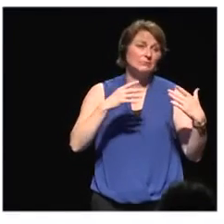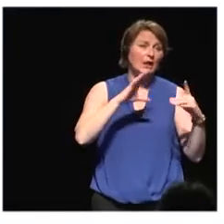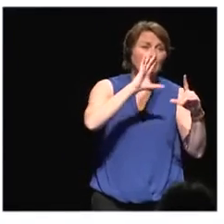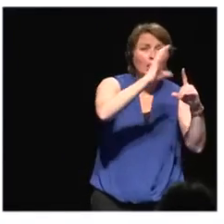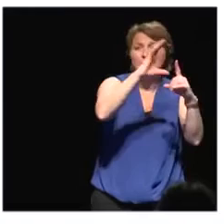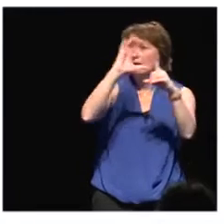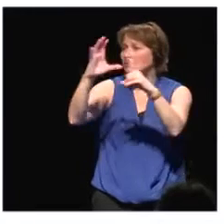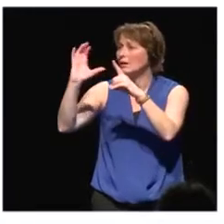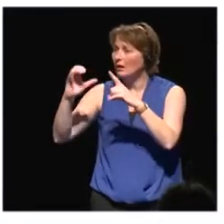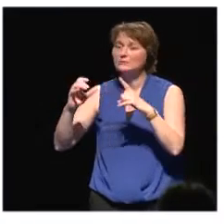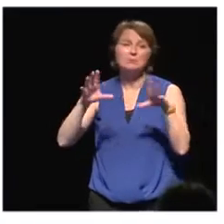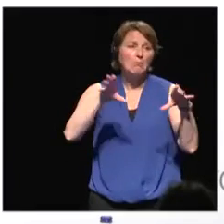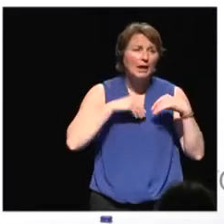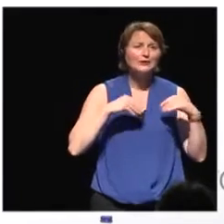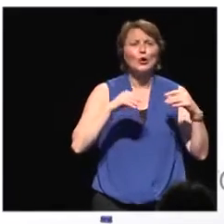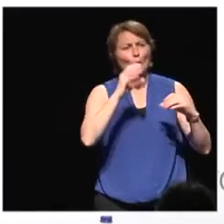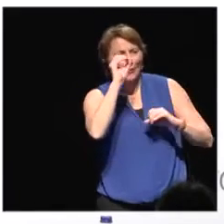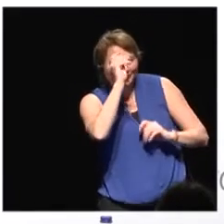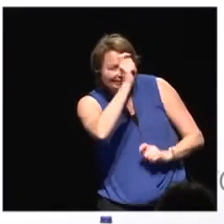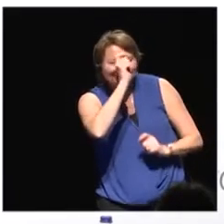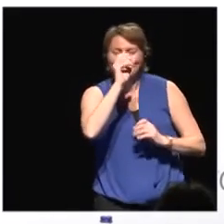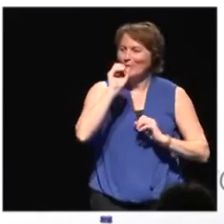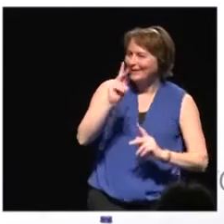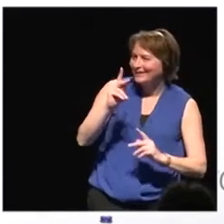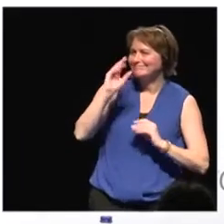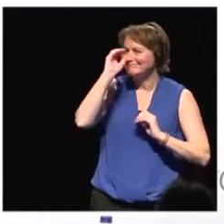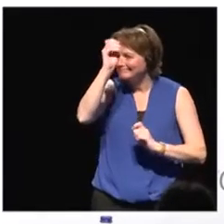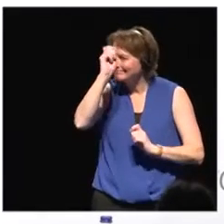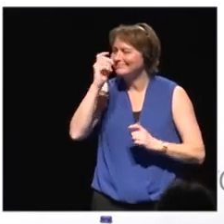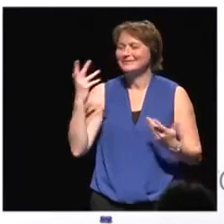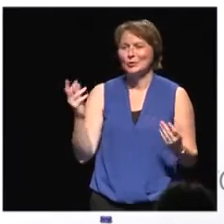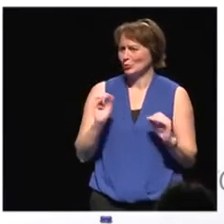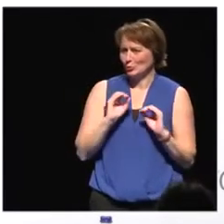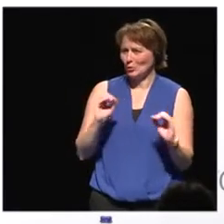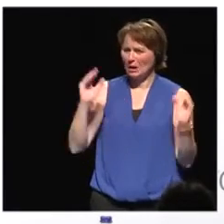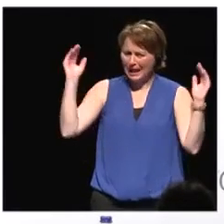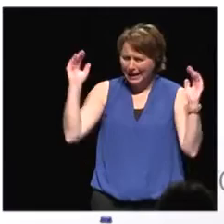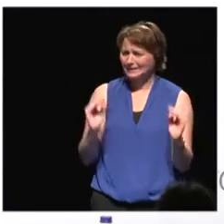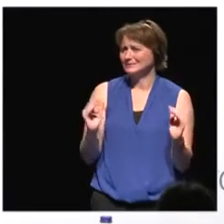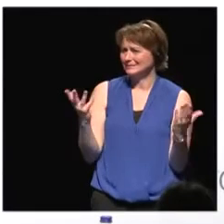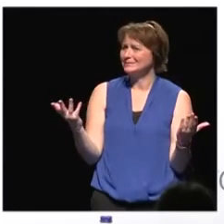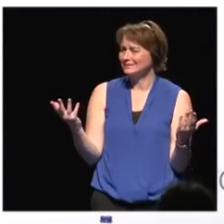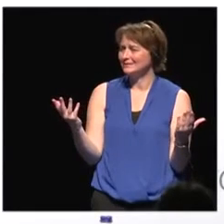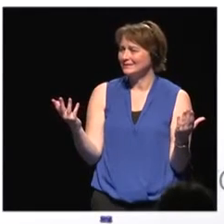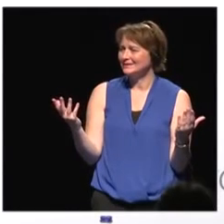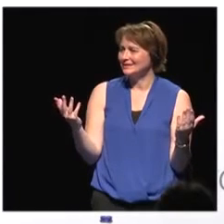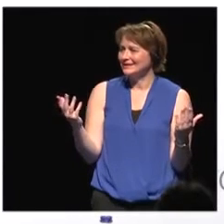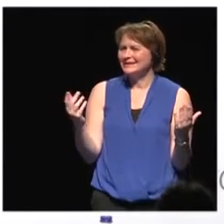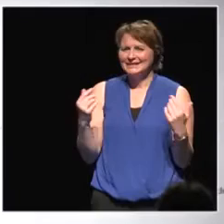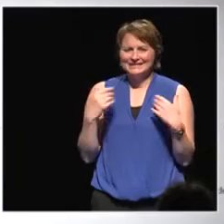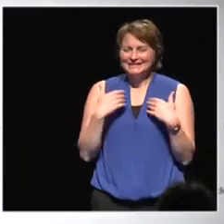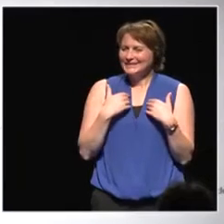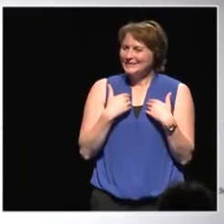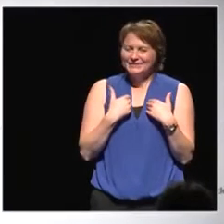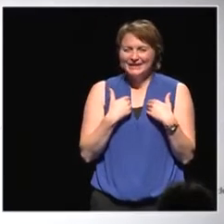geographical communities. And that's because we still exist and we're still divided